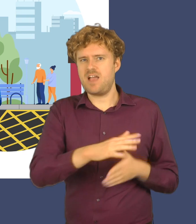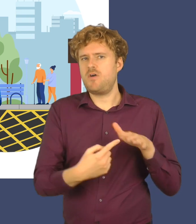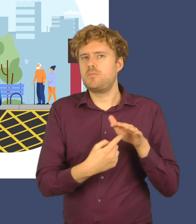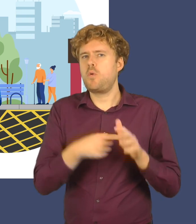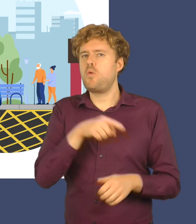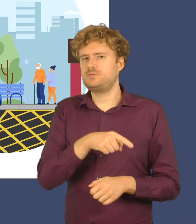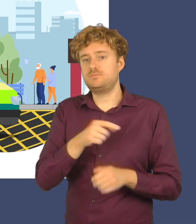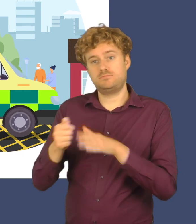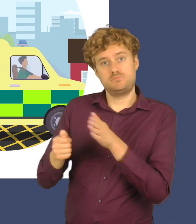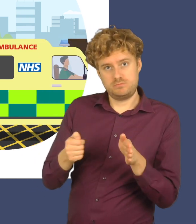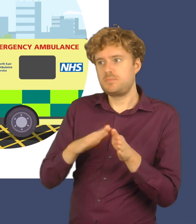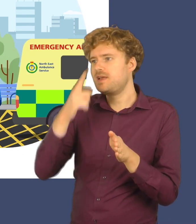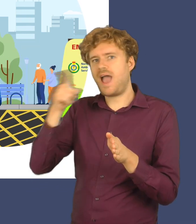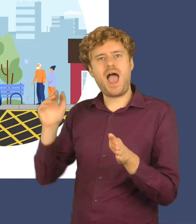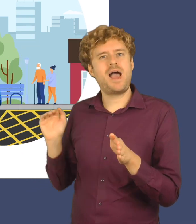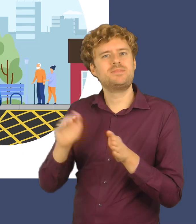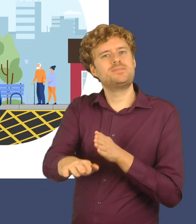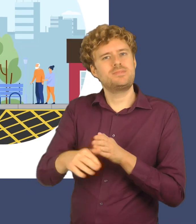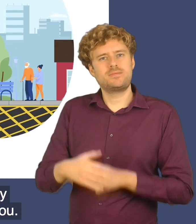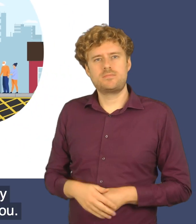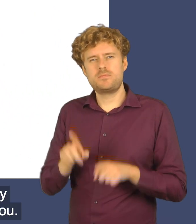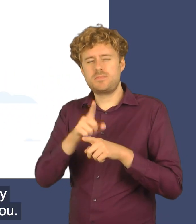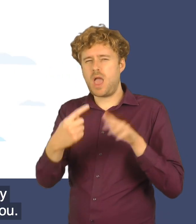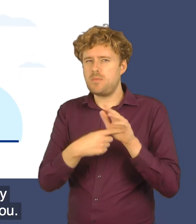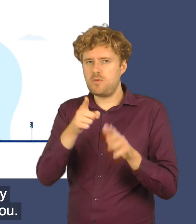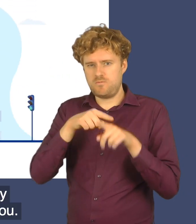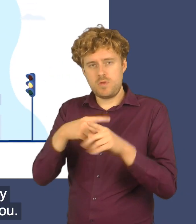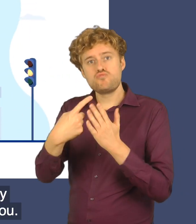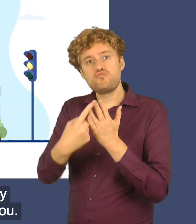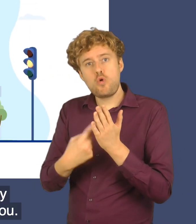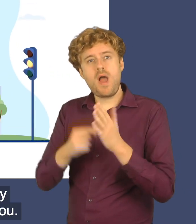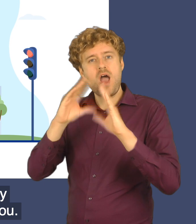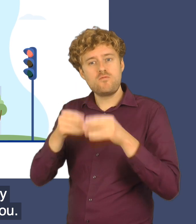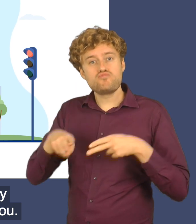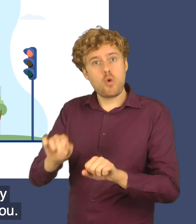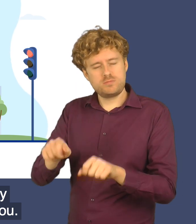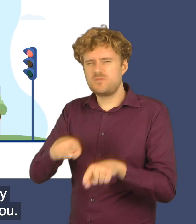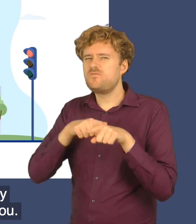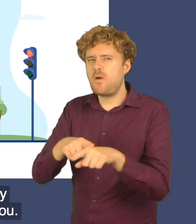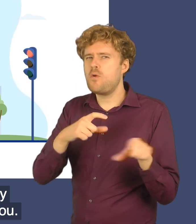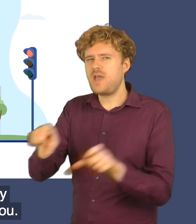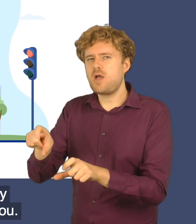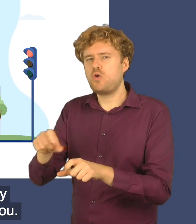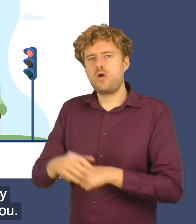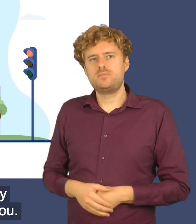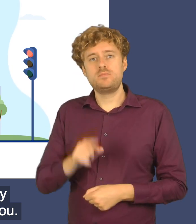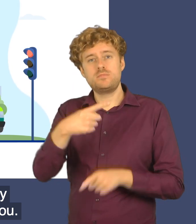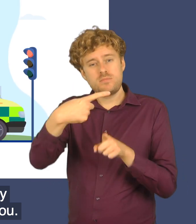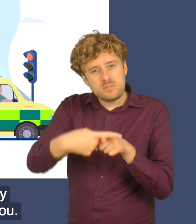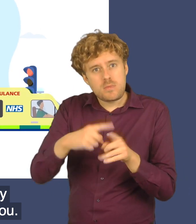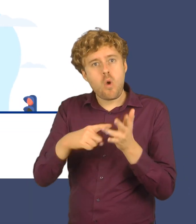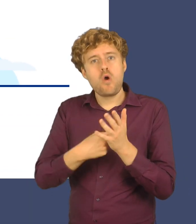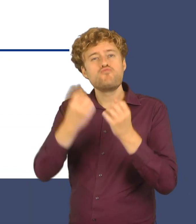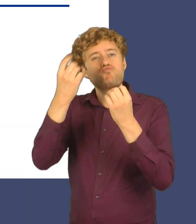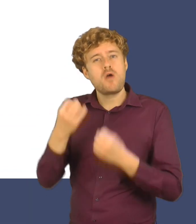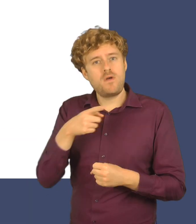Most of all, always stay safe and legal. If you're at a junction or traffic lights, emergency vehicles will always try to find their way around